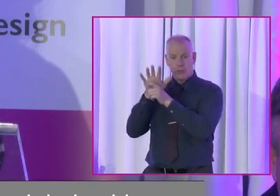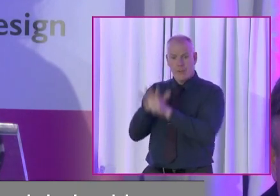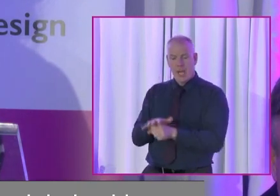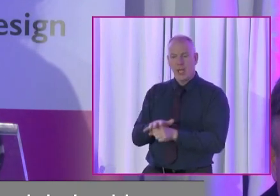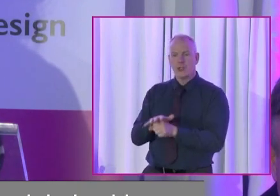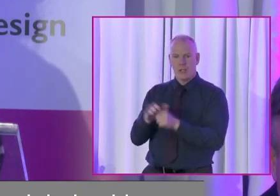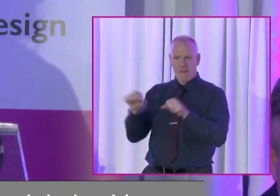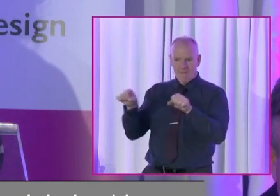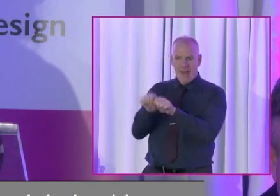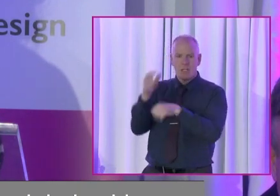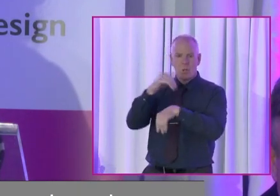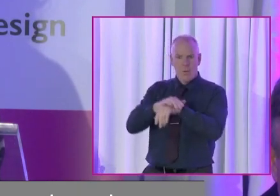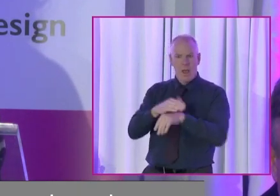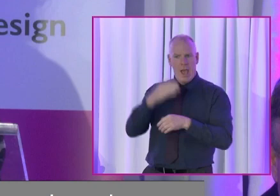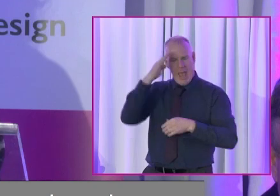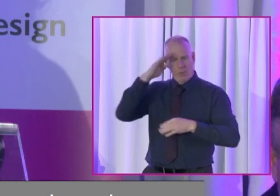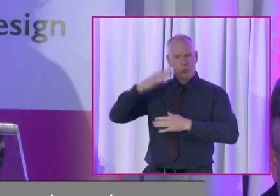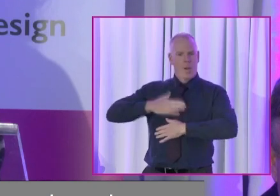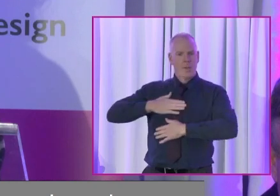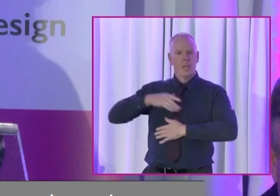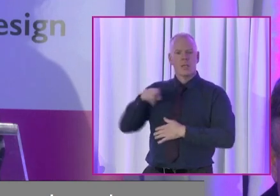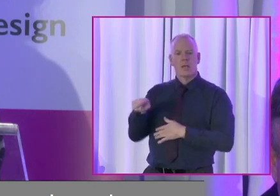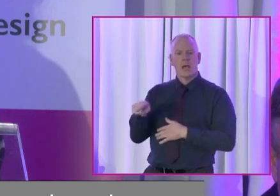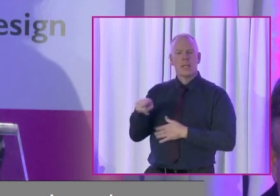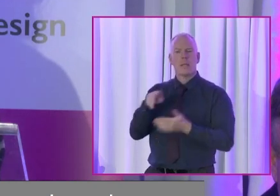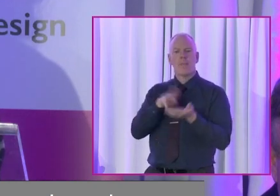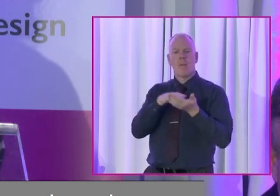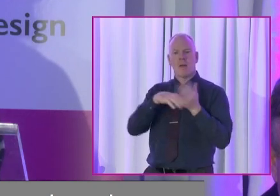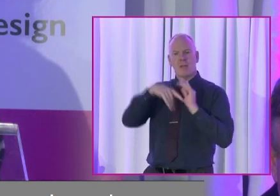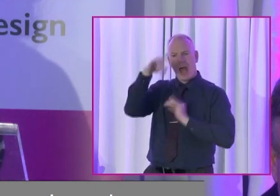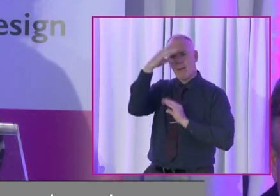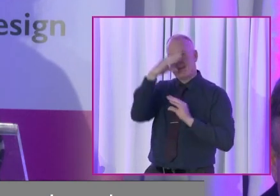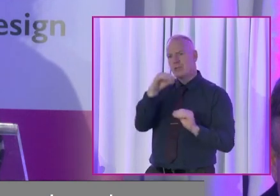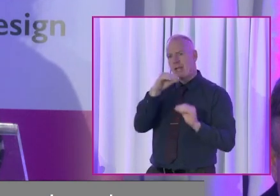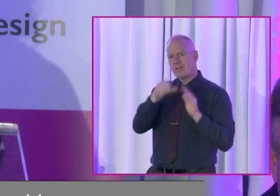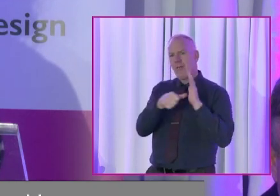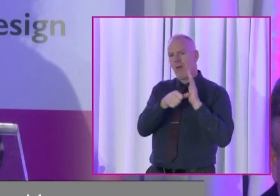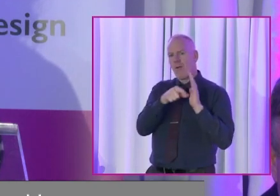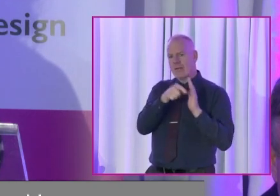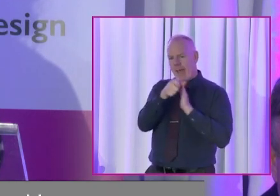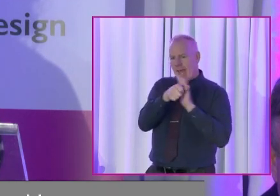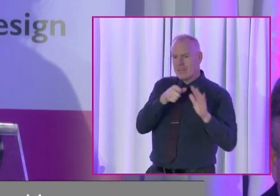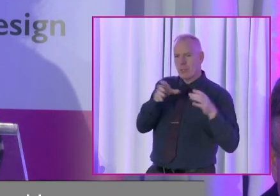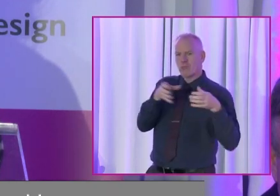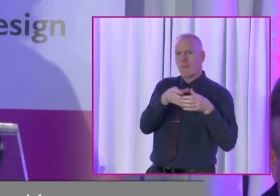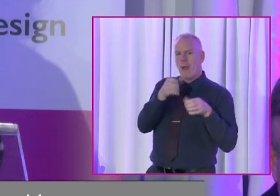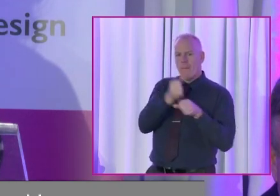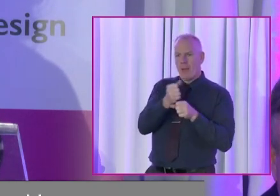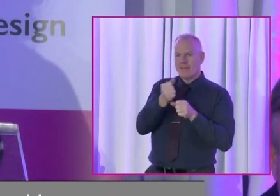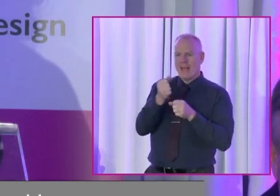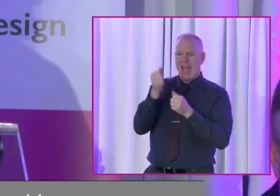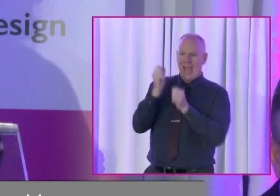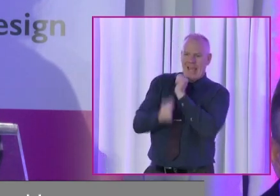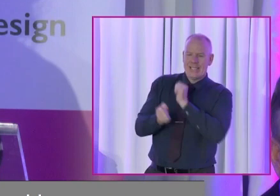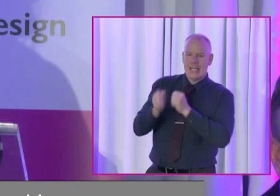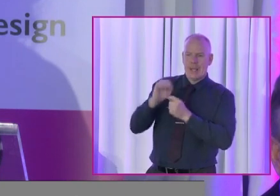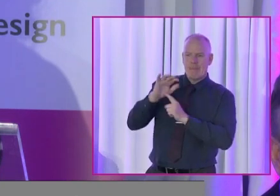violence in the Irish Armed Forces, and he was a member of the Higher Education Authority expert group on ending bullying,